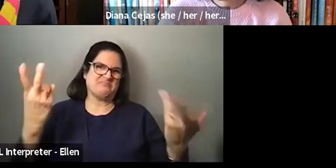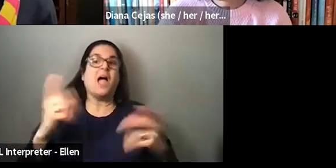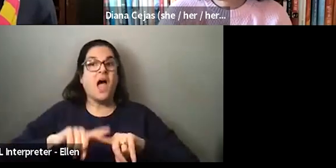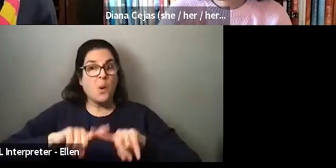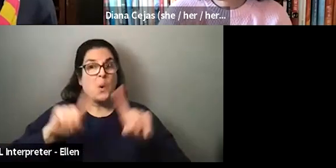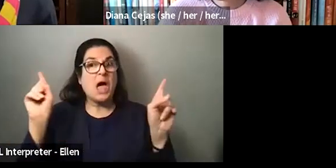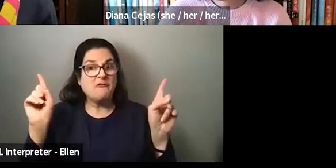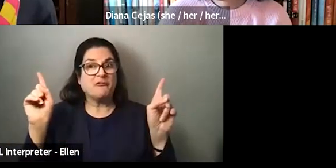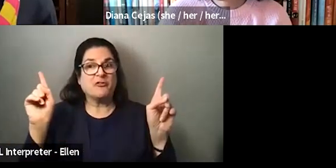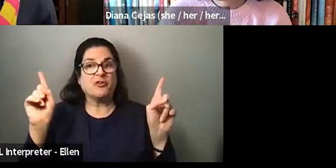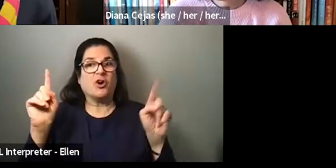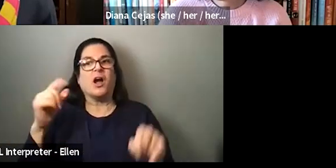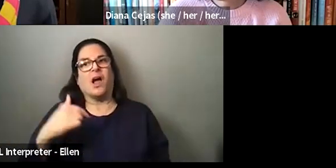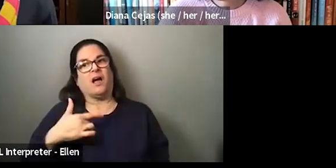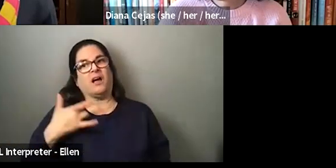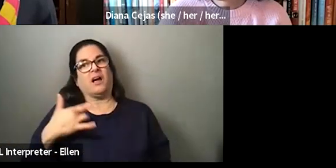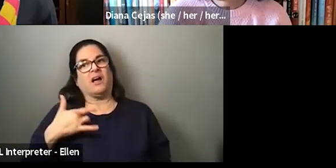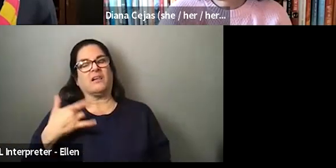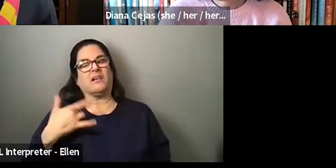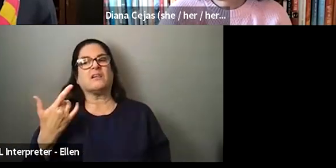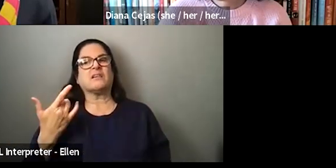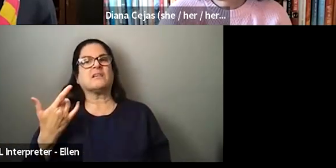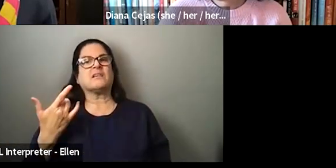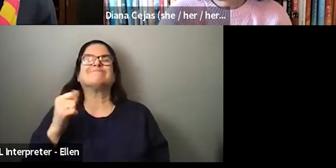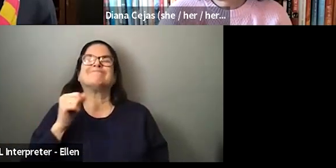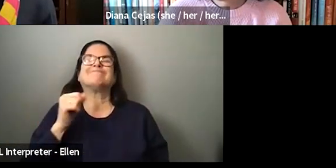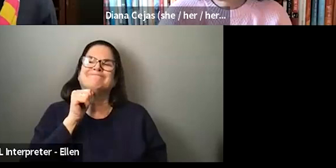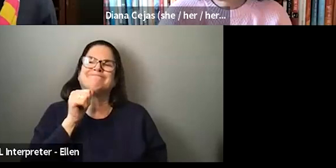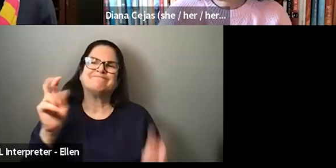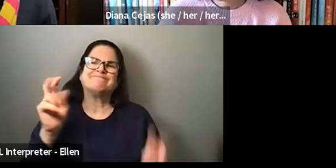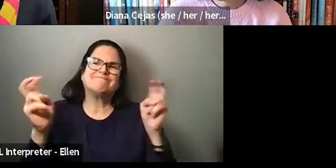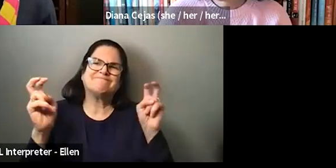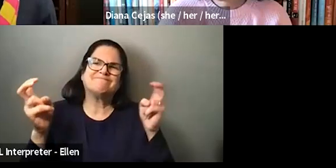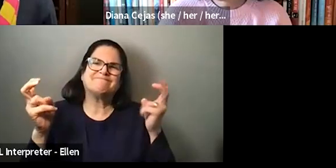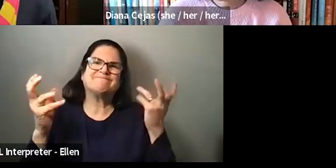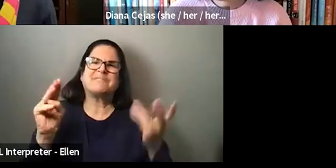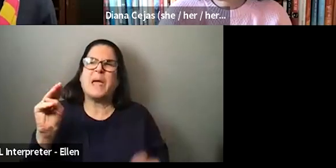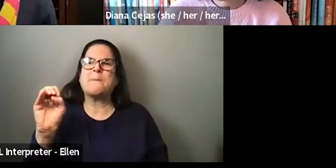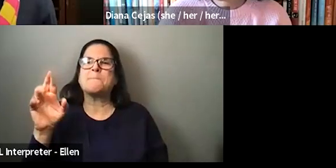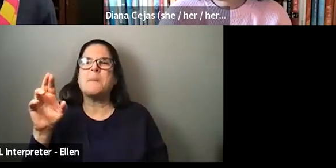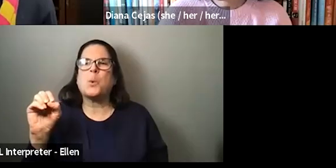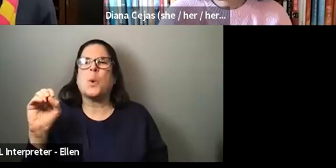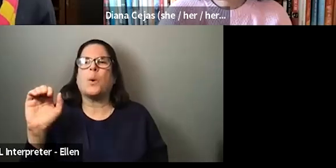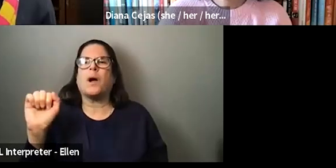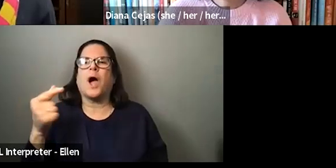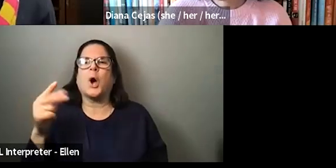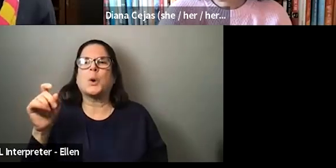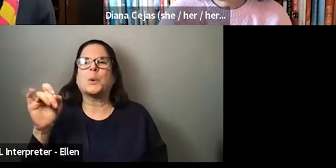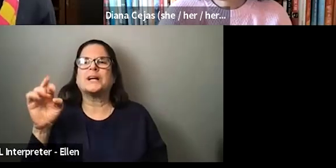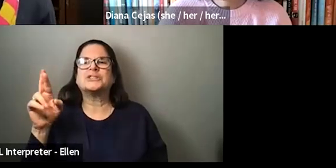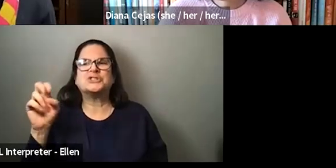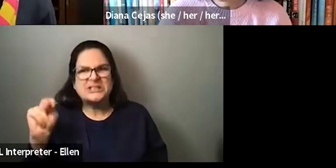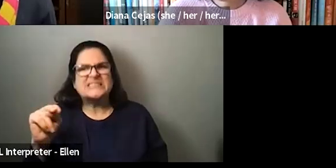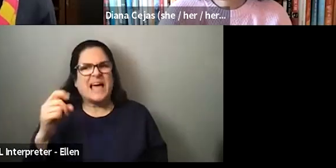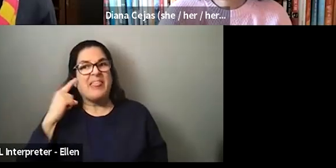think that I did experience a lot of, I don't even really call them microaggressions at this point. I think they're just straight up aggressions or